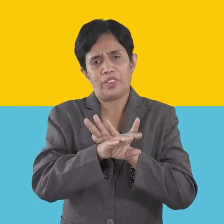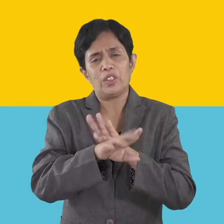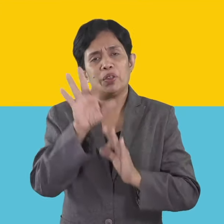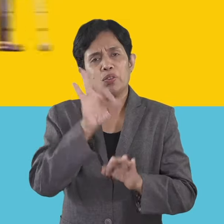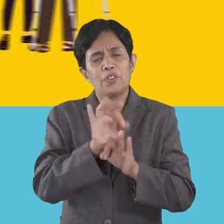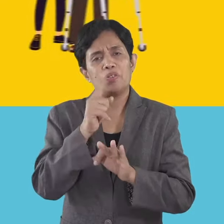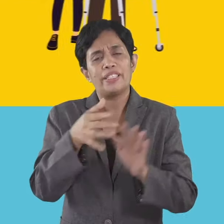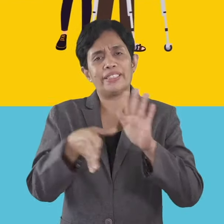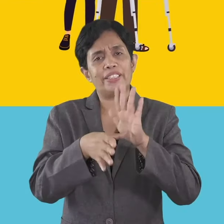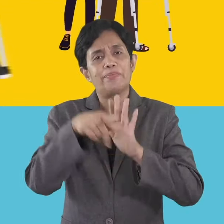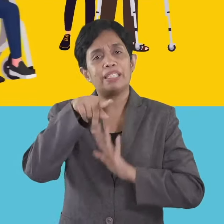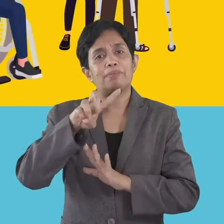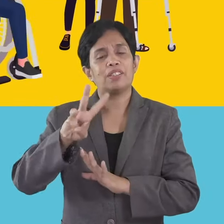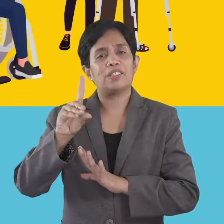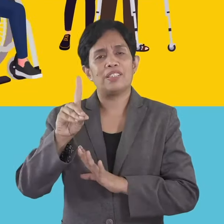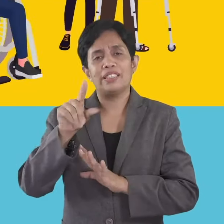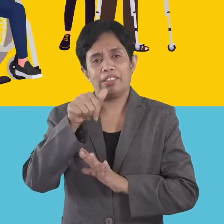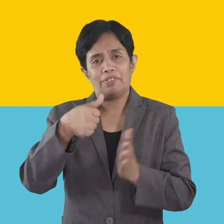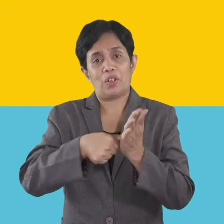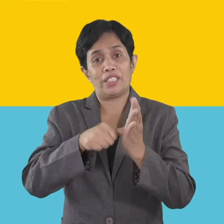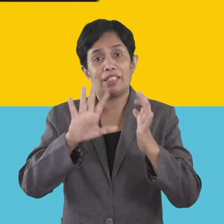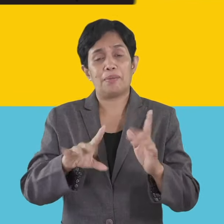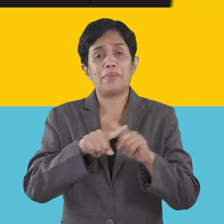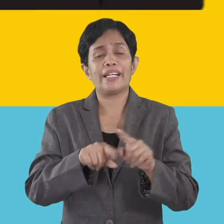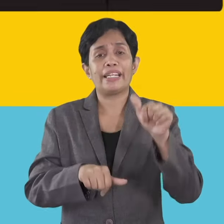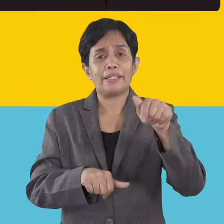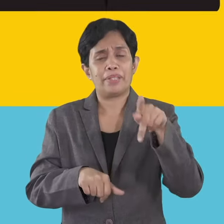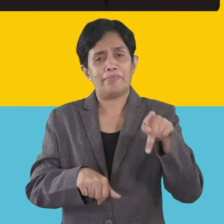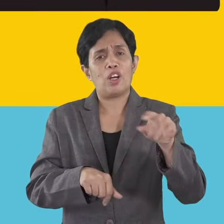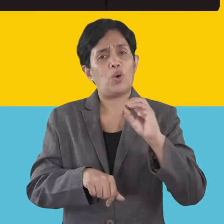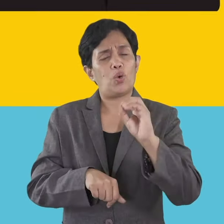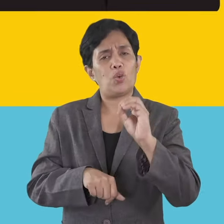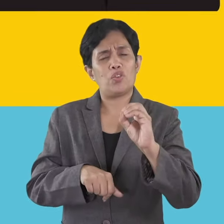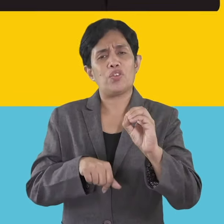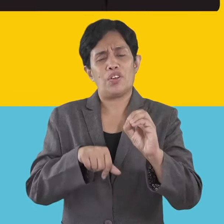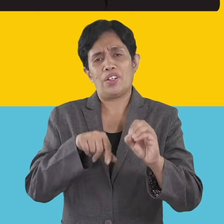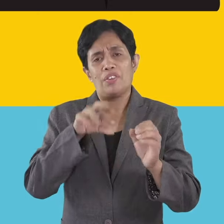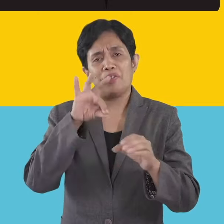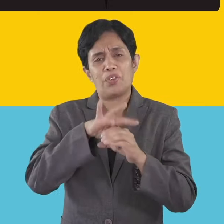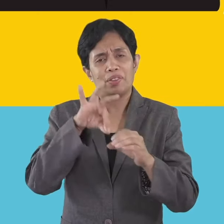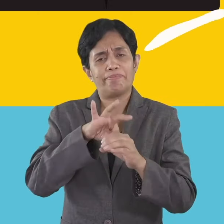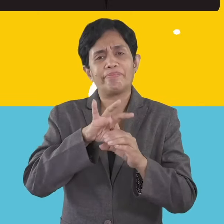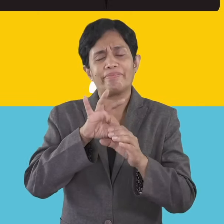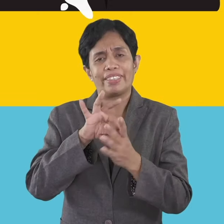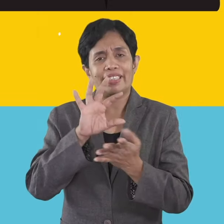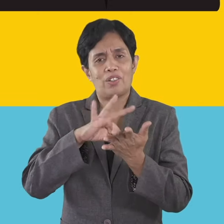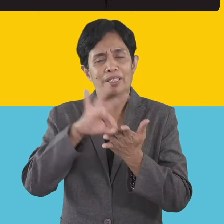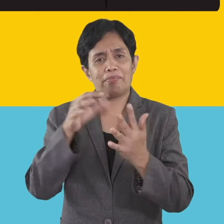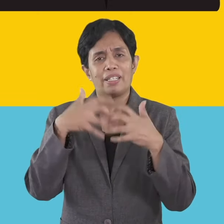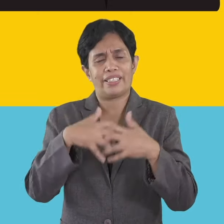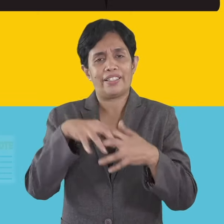suitable for senior and PWD voters. However, APPs have their own vote counting machines, or